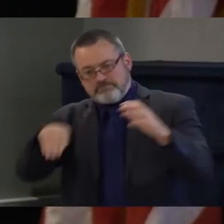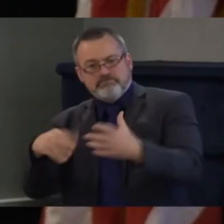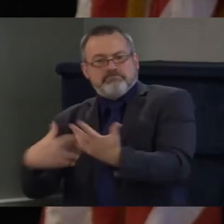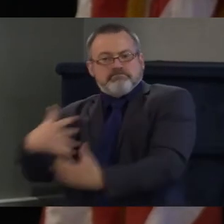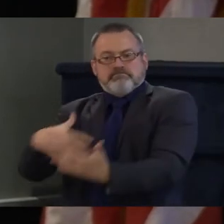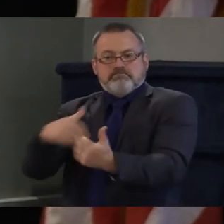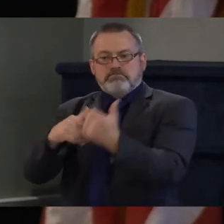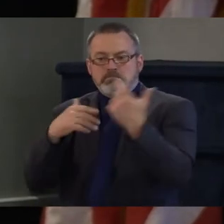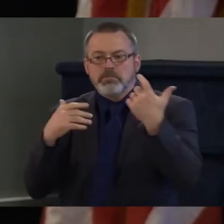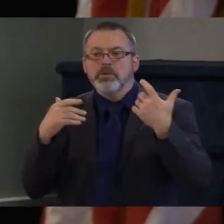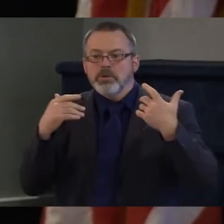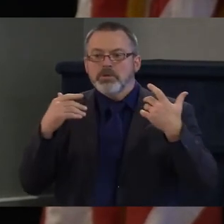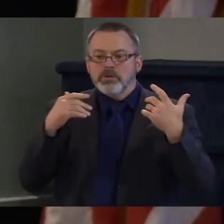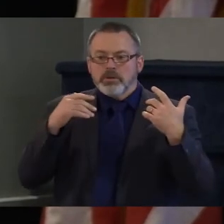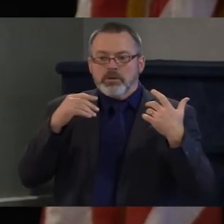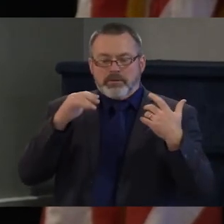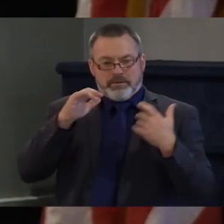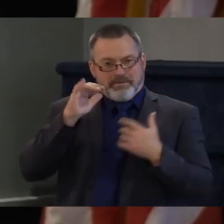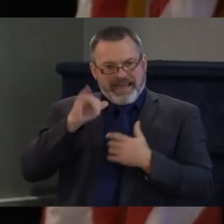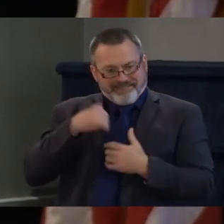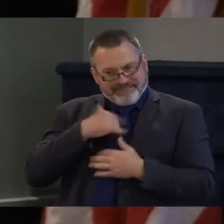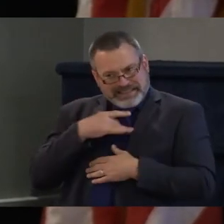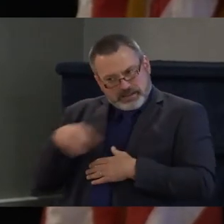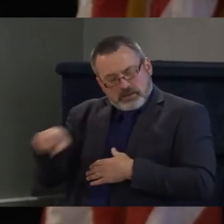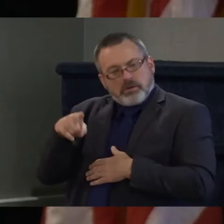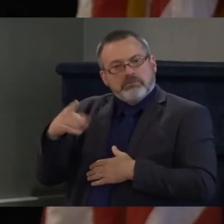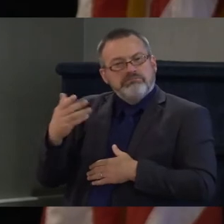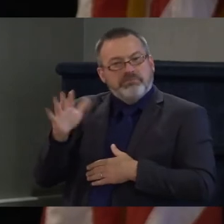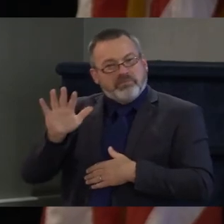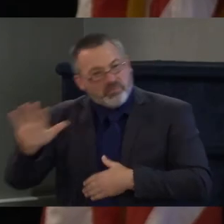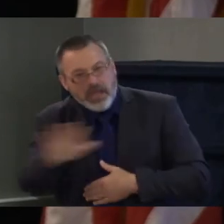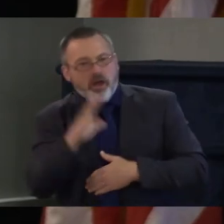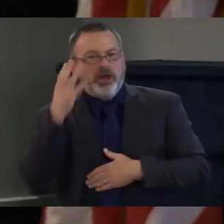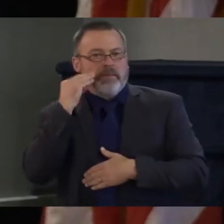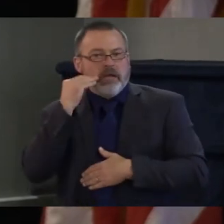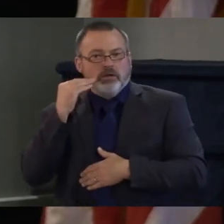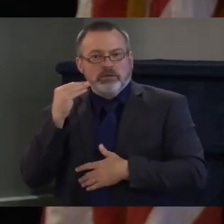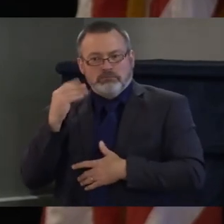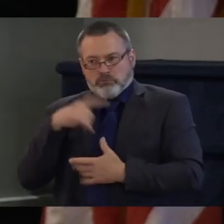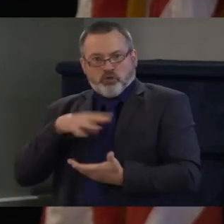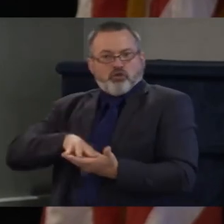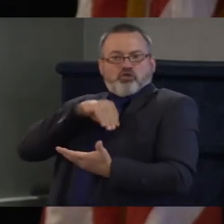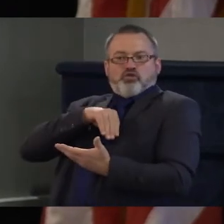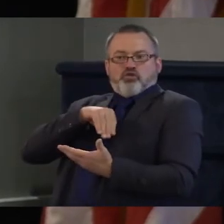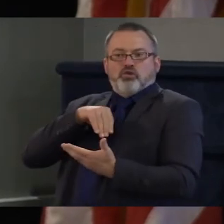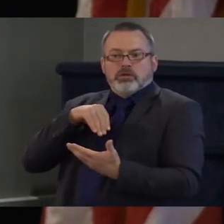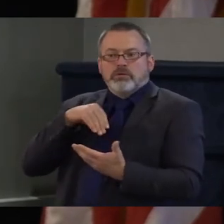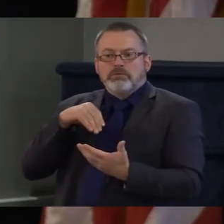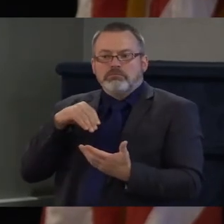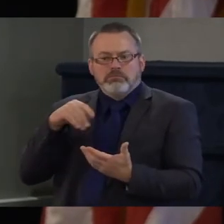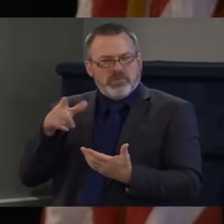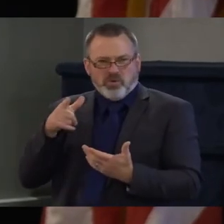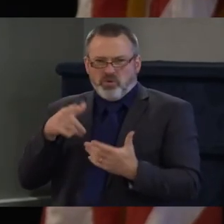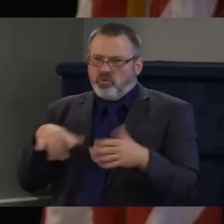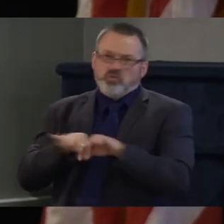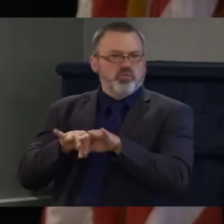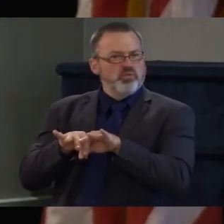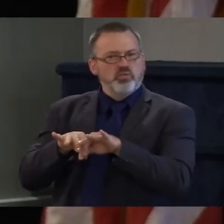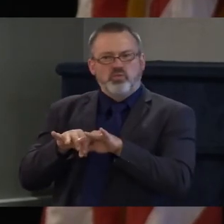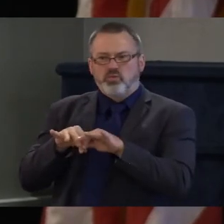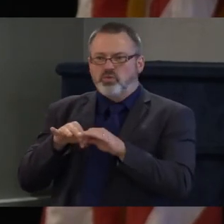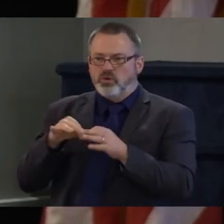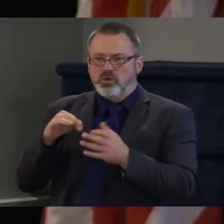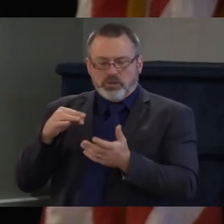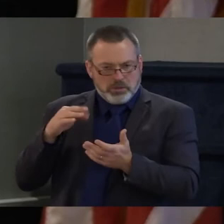concerned about on that day i'm an accountant okay i know a ton about accounting and economics the economy math right